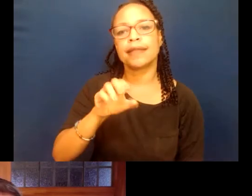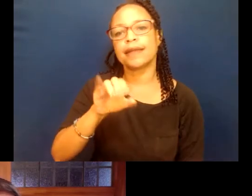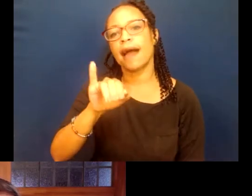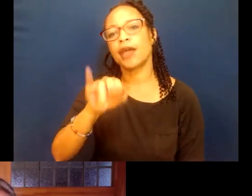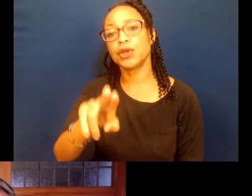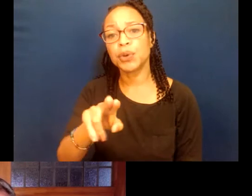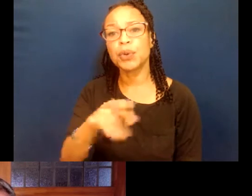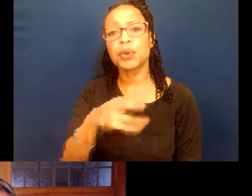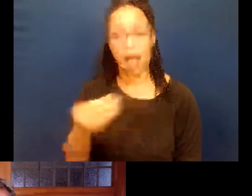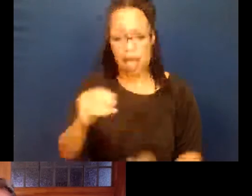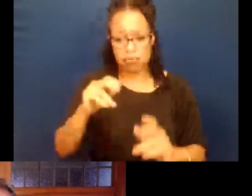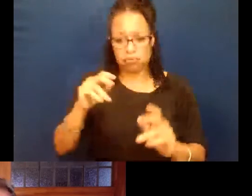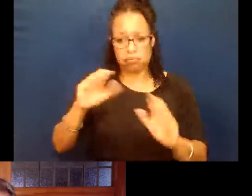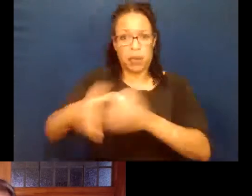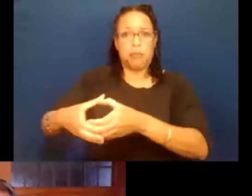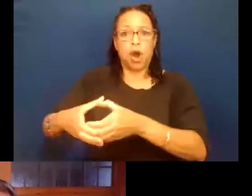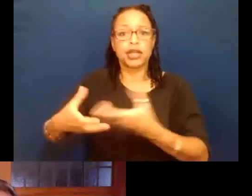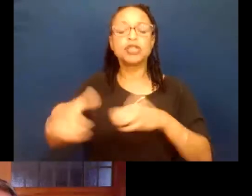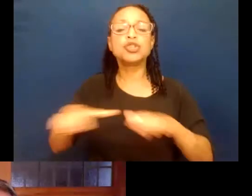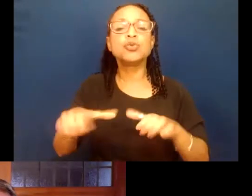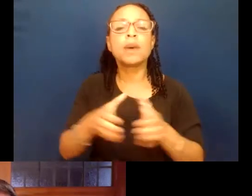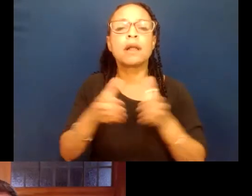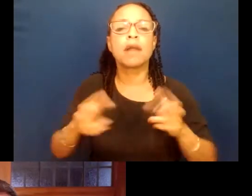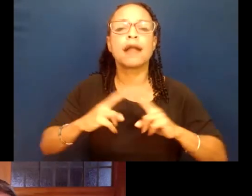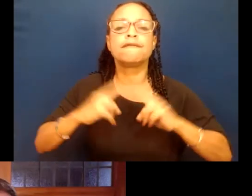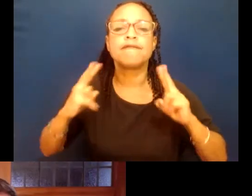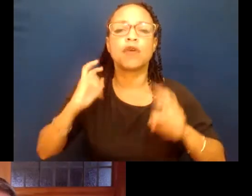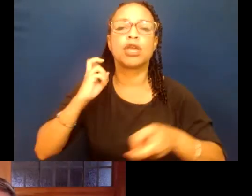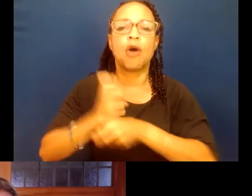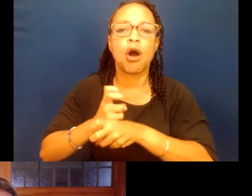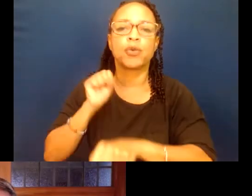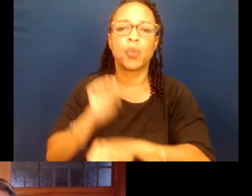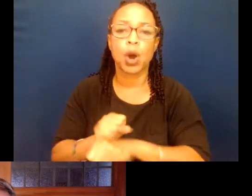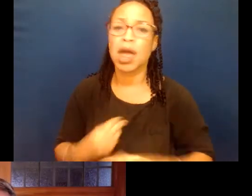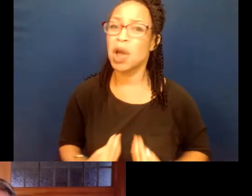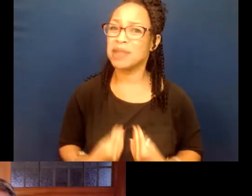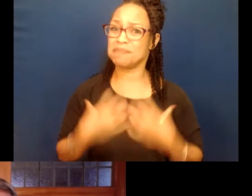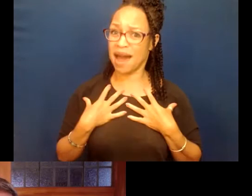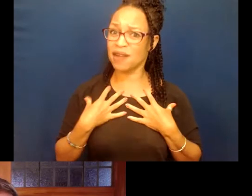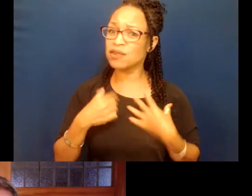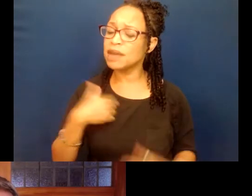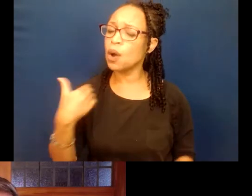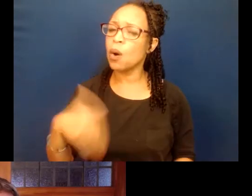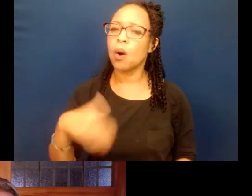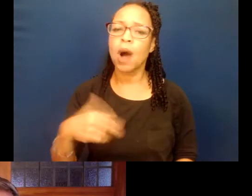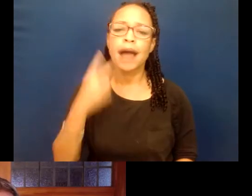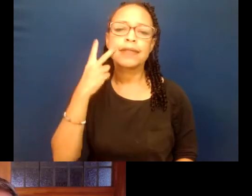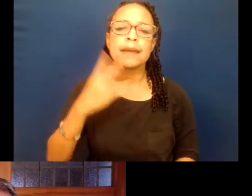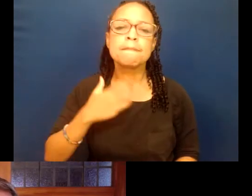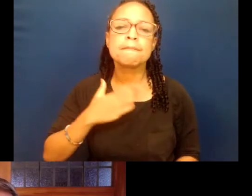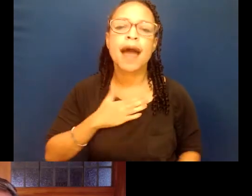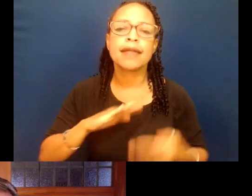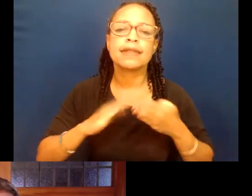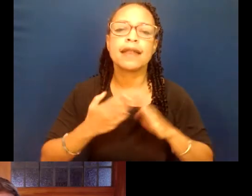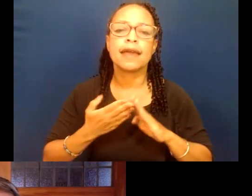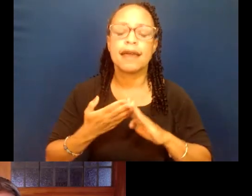and the party, right? I mean, just doing a lot of very hard work. And what inspires me the most is that I see in my city, a city